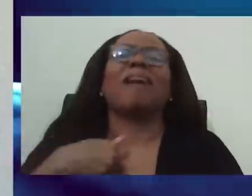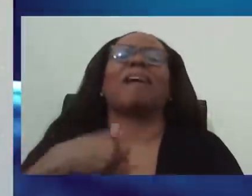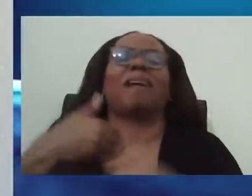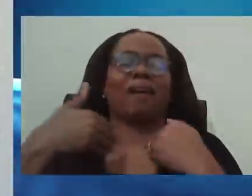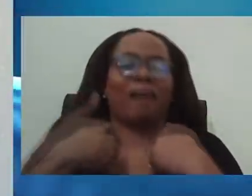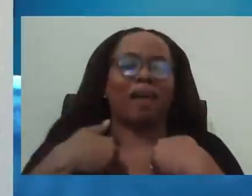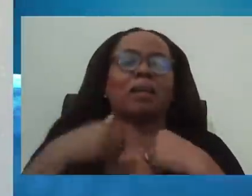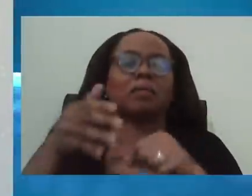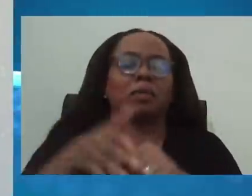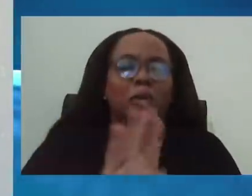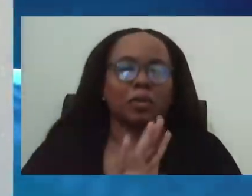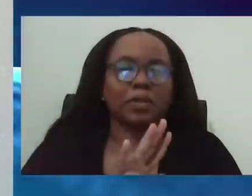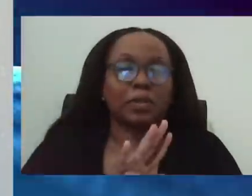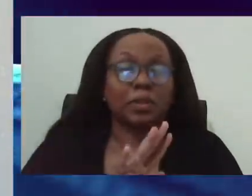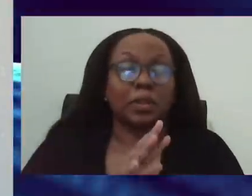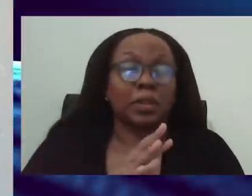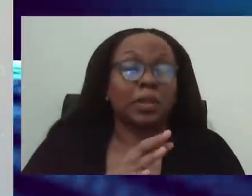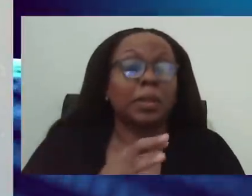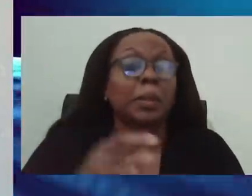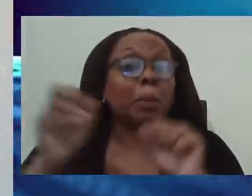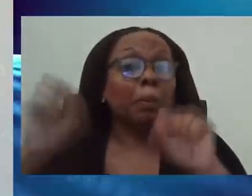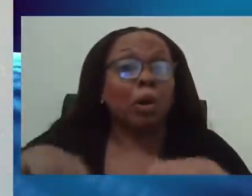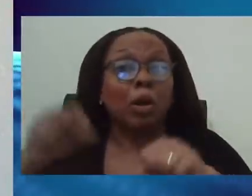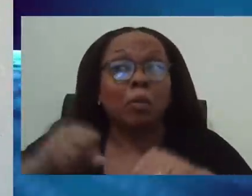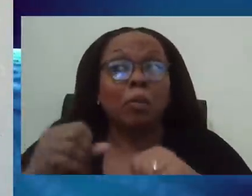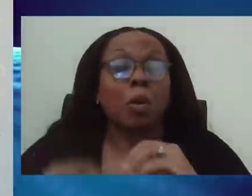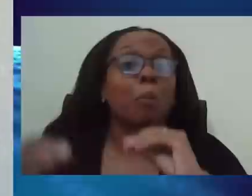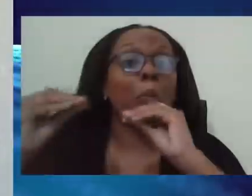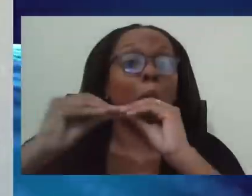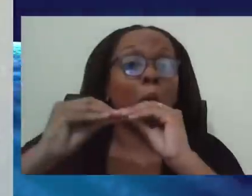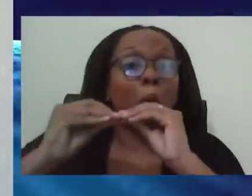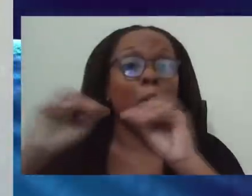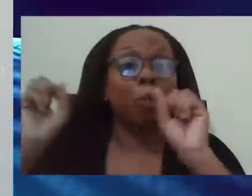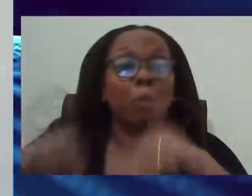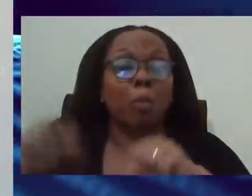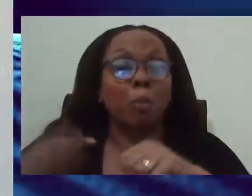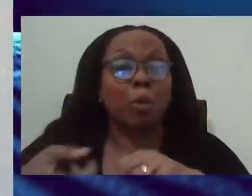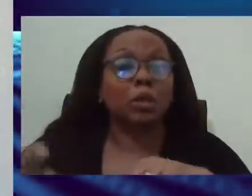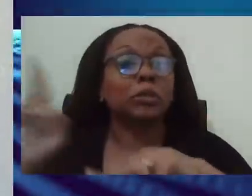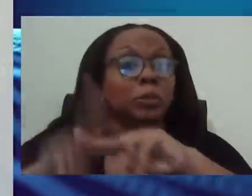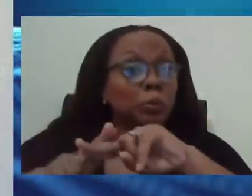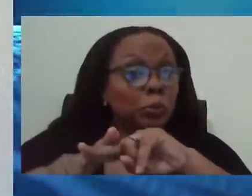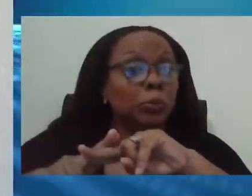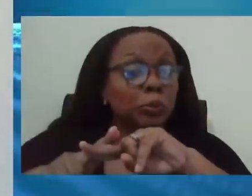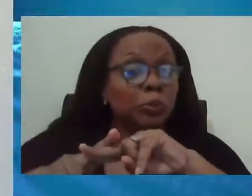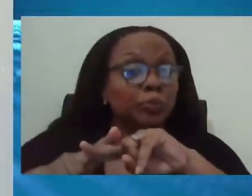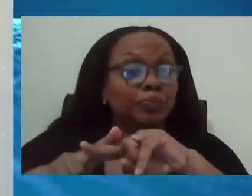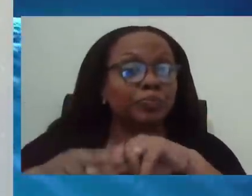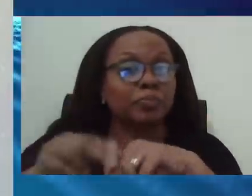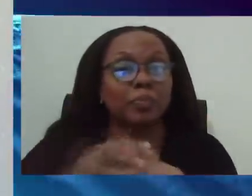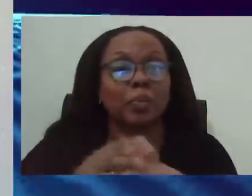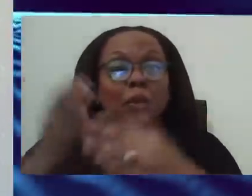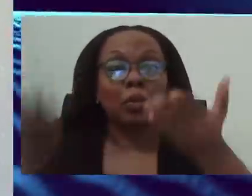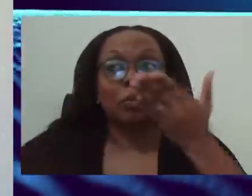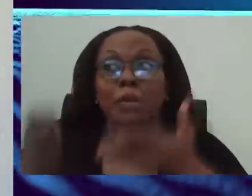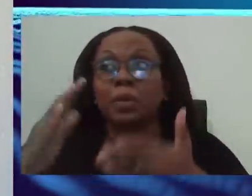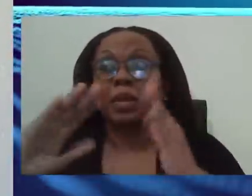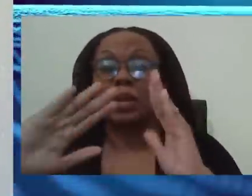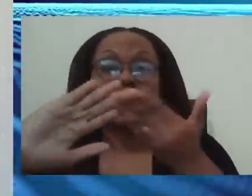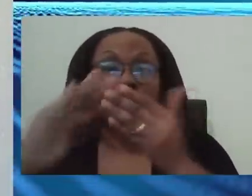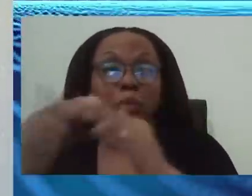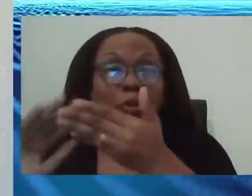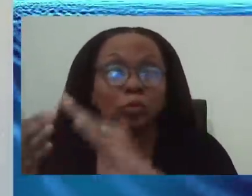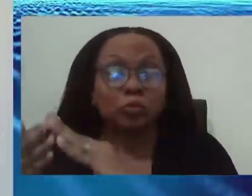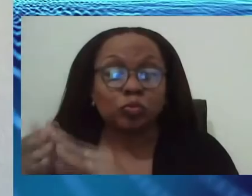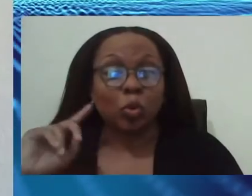actual cases in the community. So we can pretty much expect that in the community, when we are